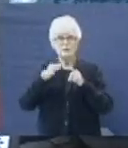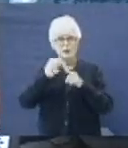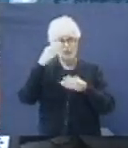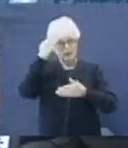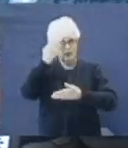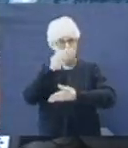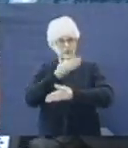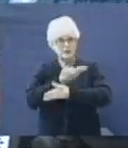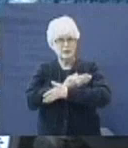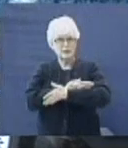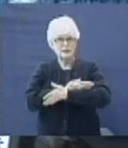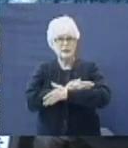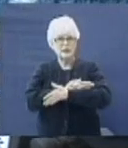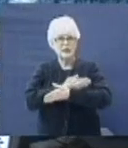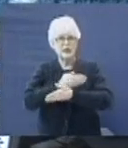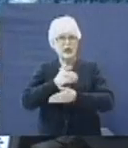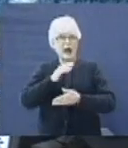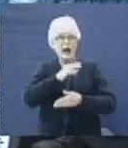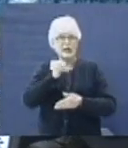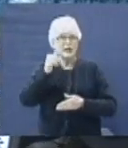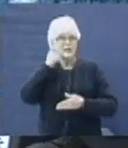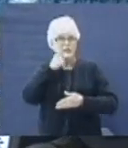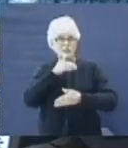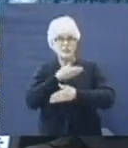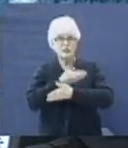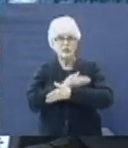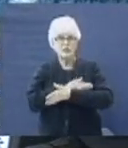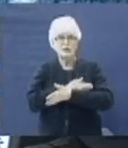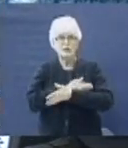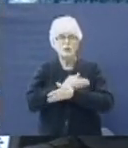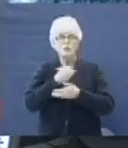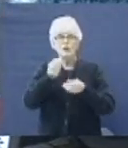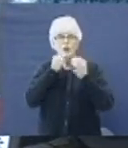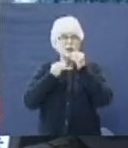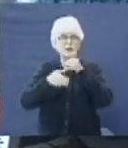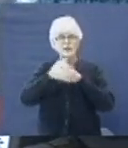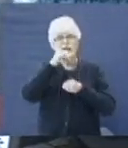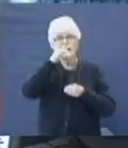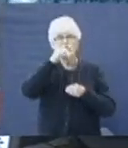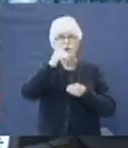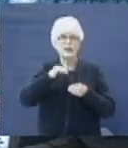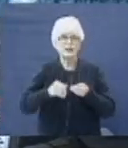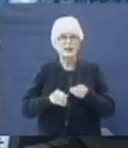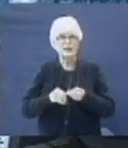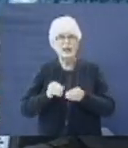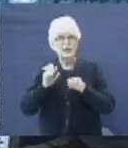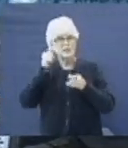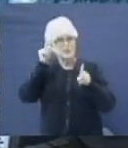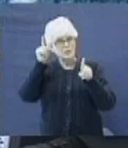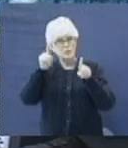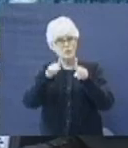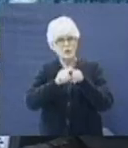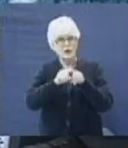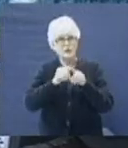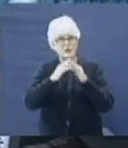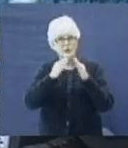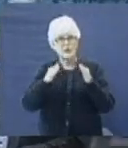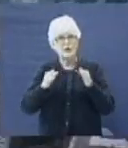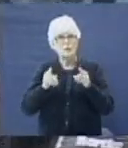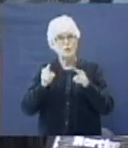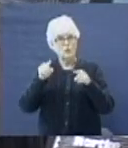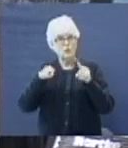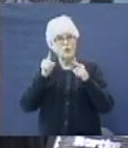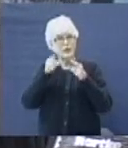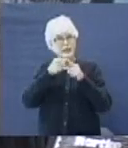sons and his daughters were eating and drinking wine in the eldest brother's house. We learned when this